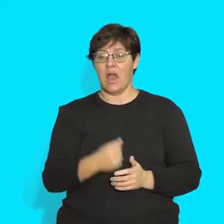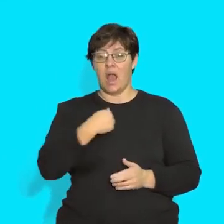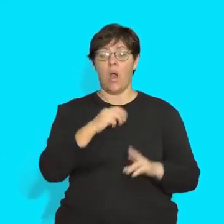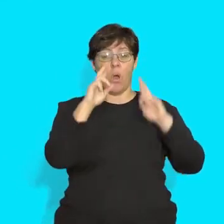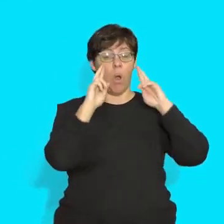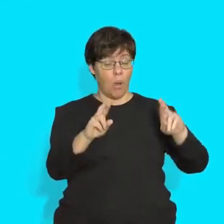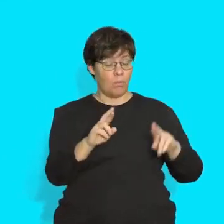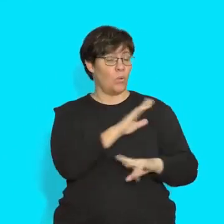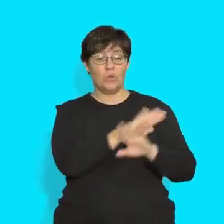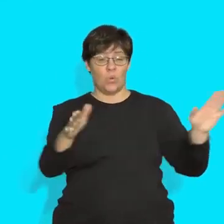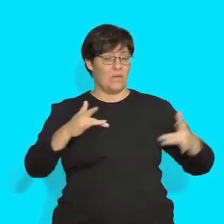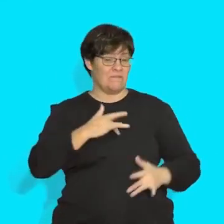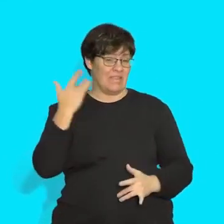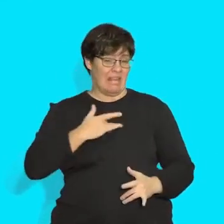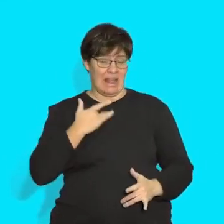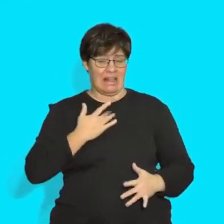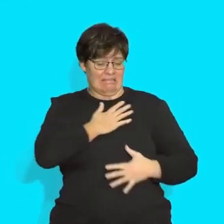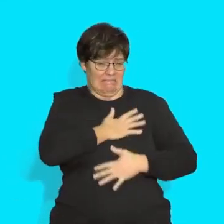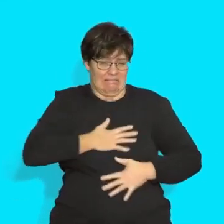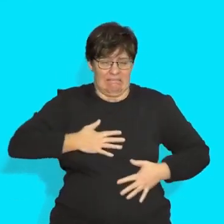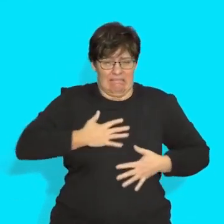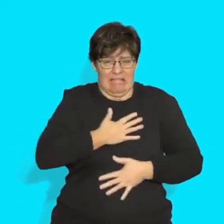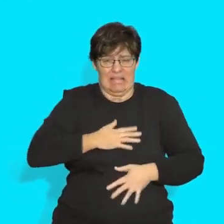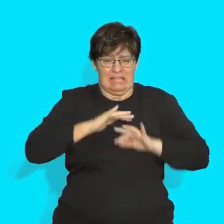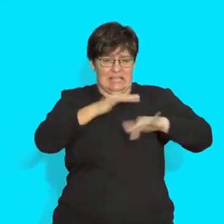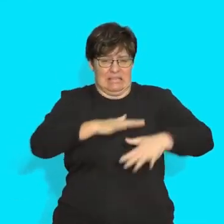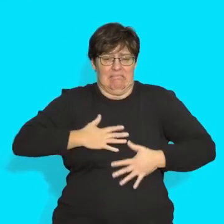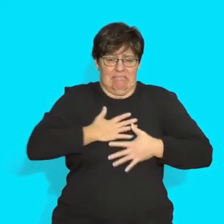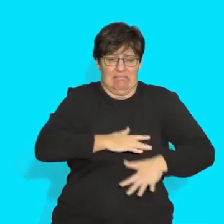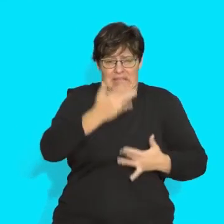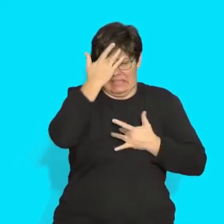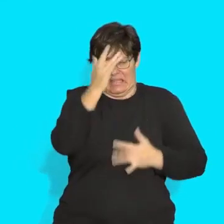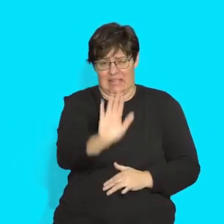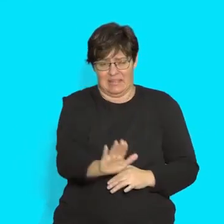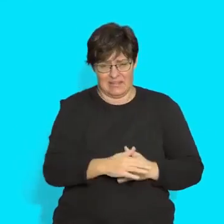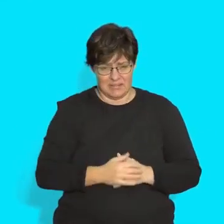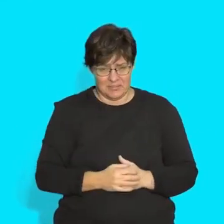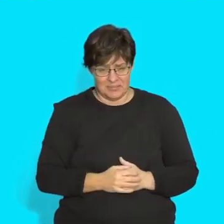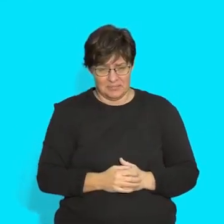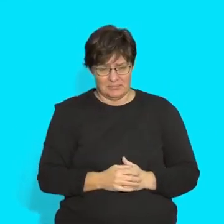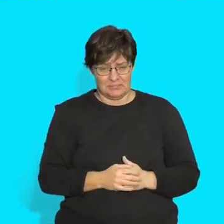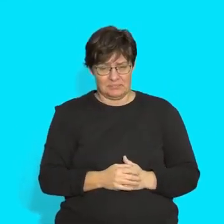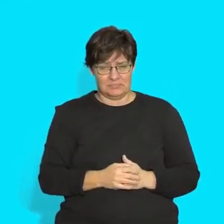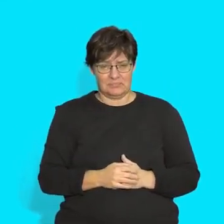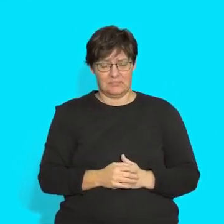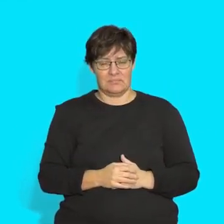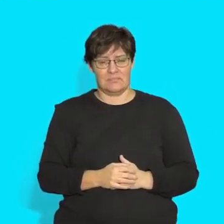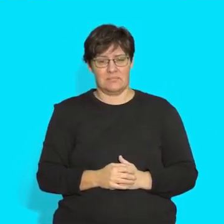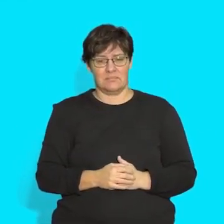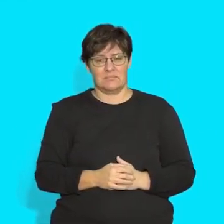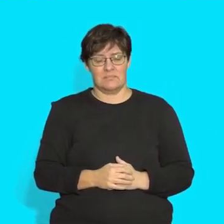I hope we don't feel seasick. I hope we don't